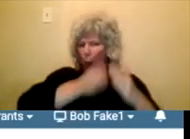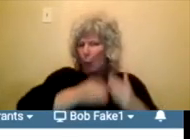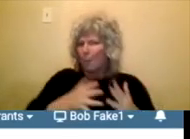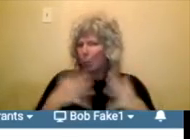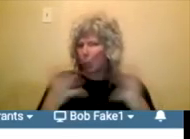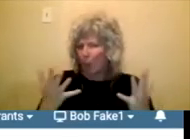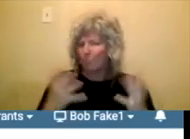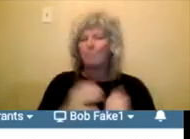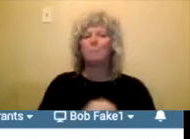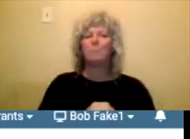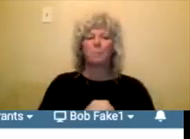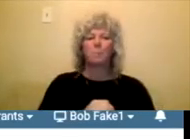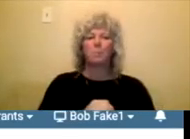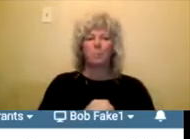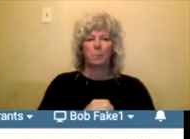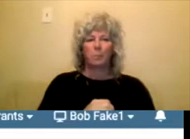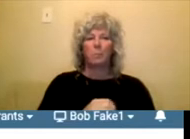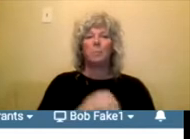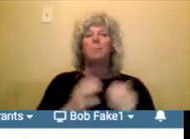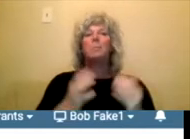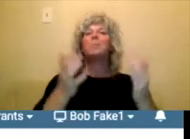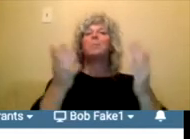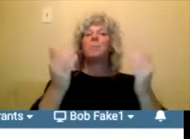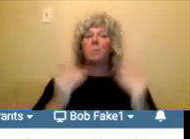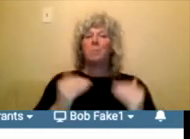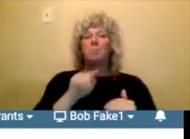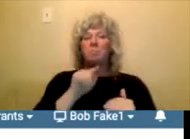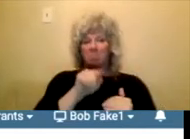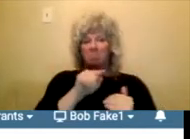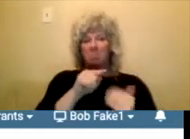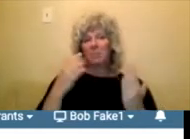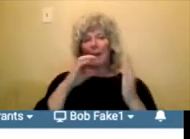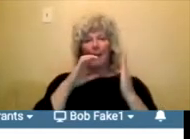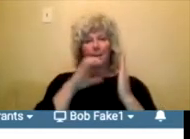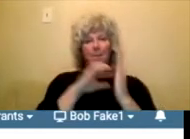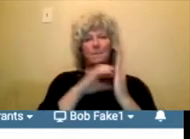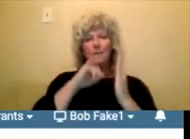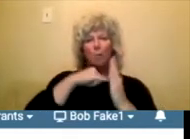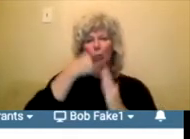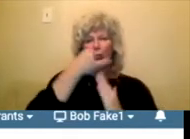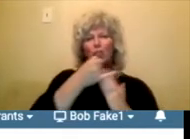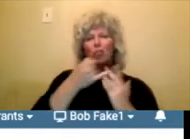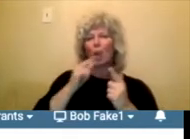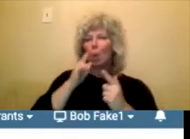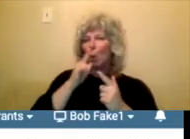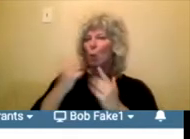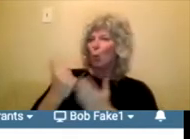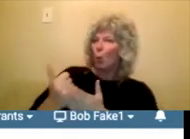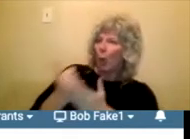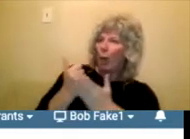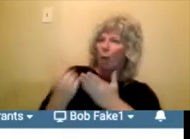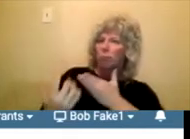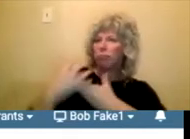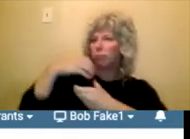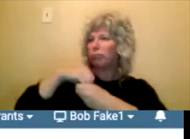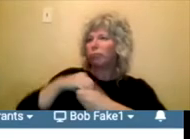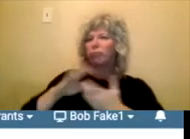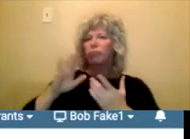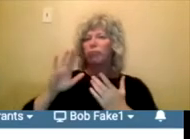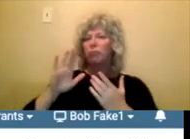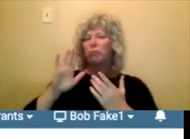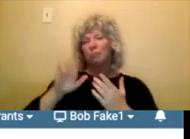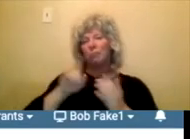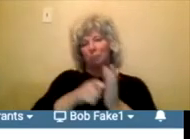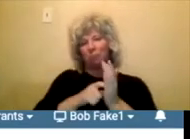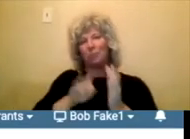and then you're asked to share your project contributors. So bios are needed. And, um, so